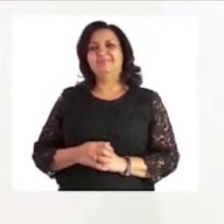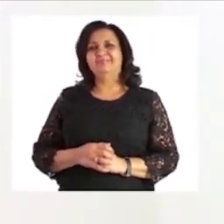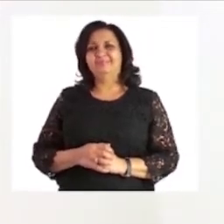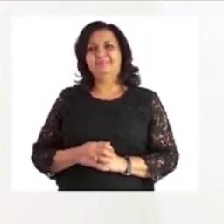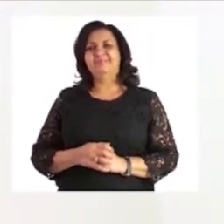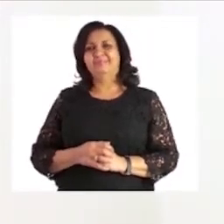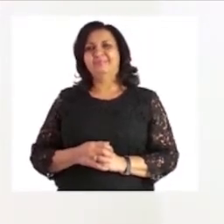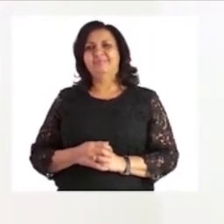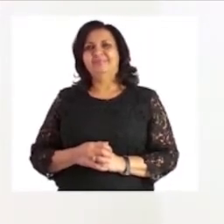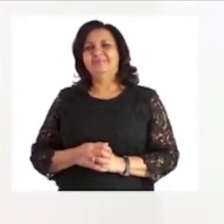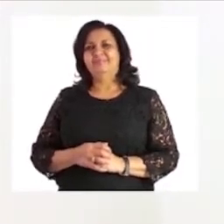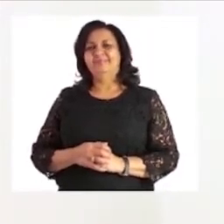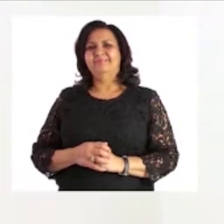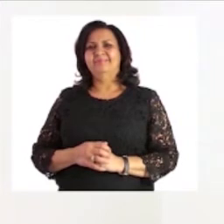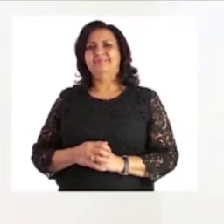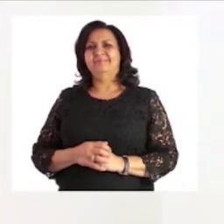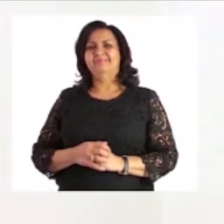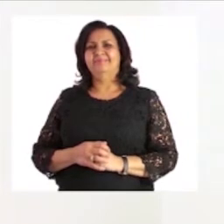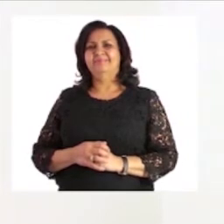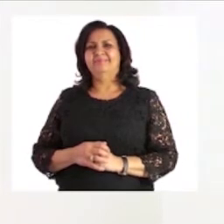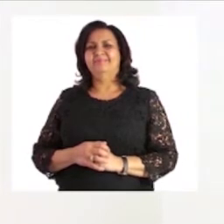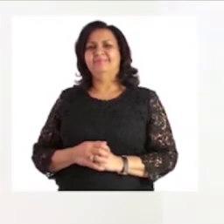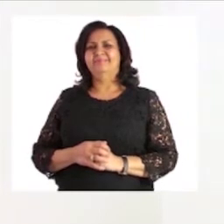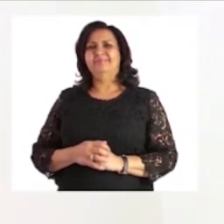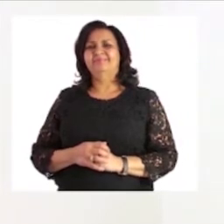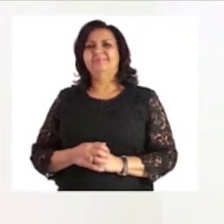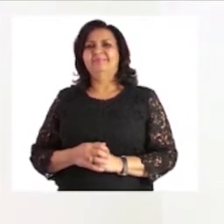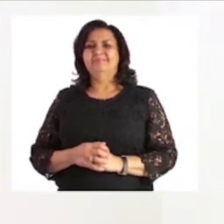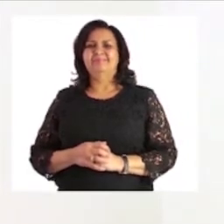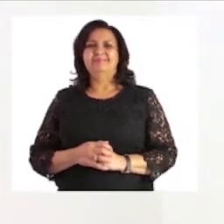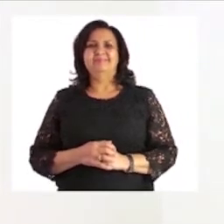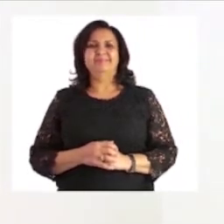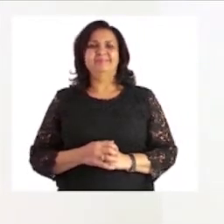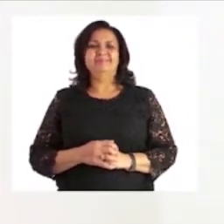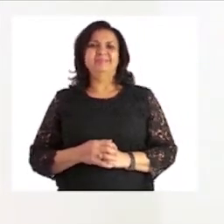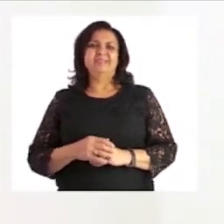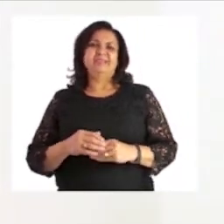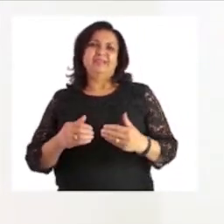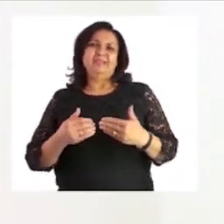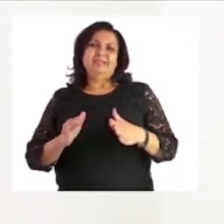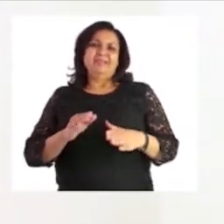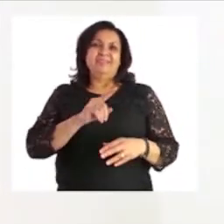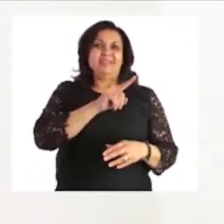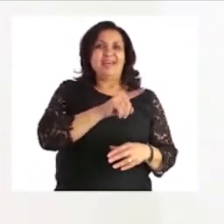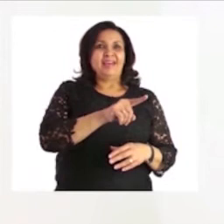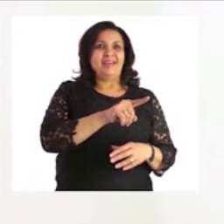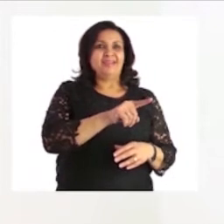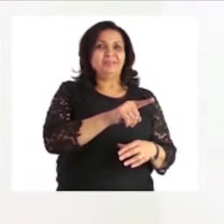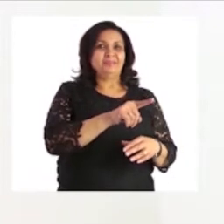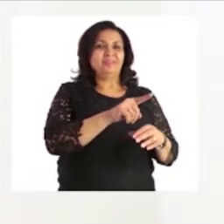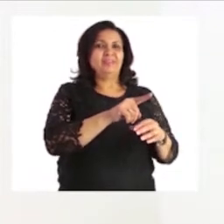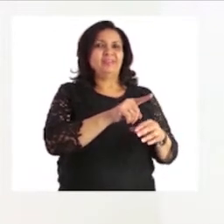And she's going to help us to read the pattern starting on this side. Big,